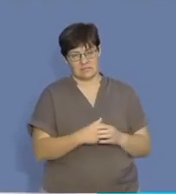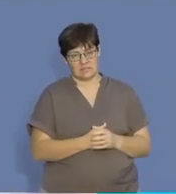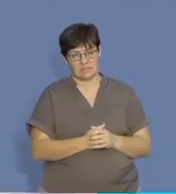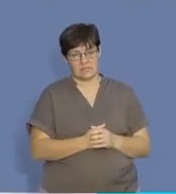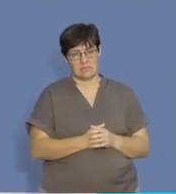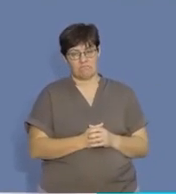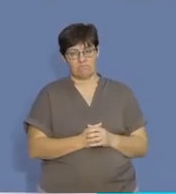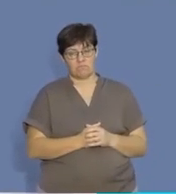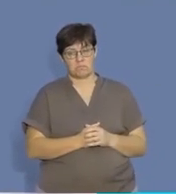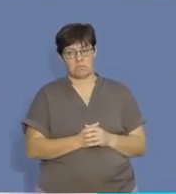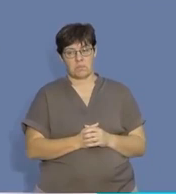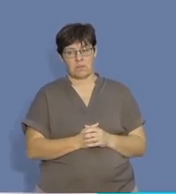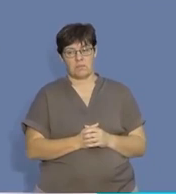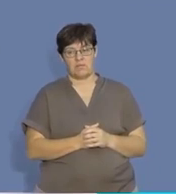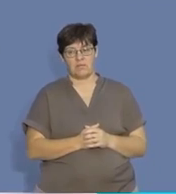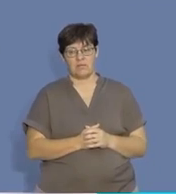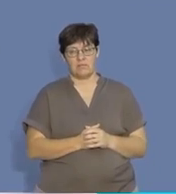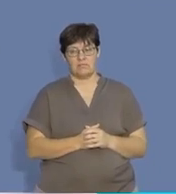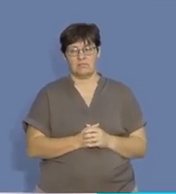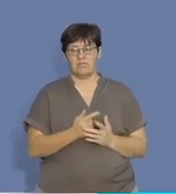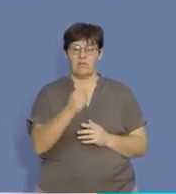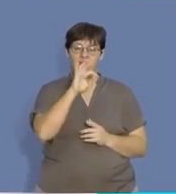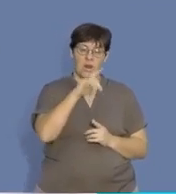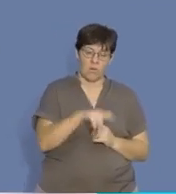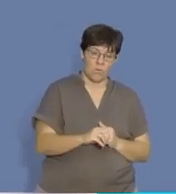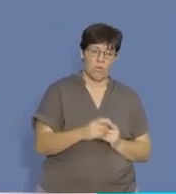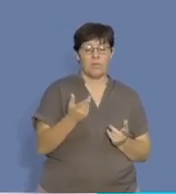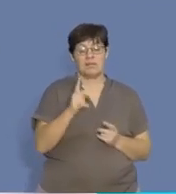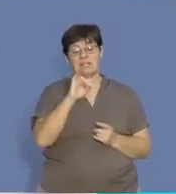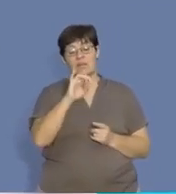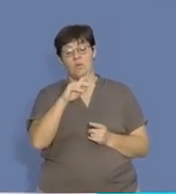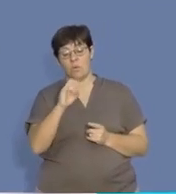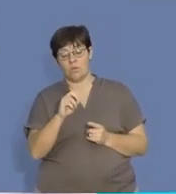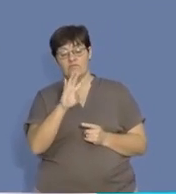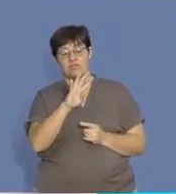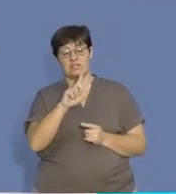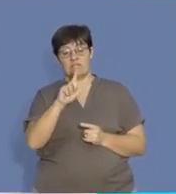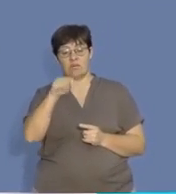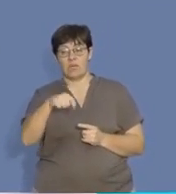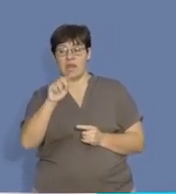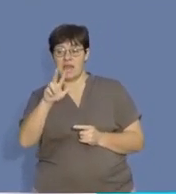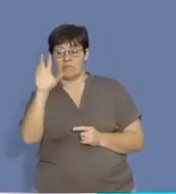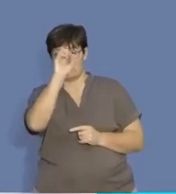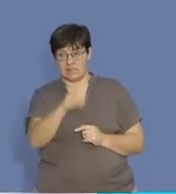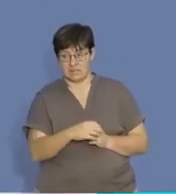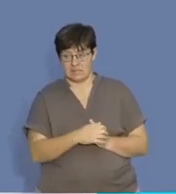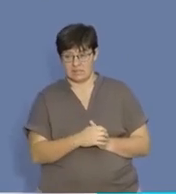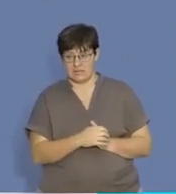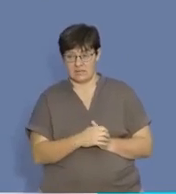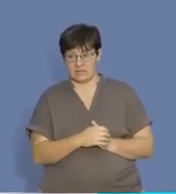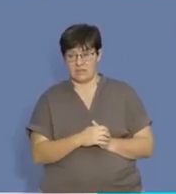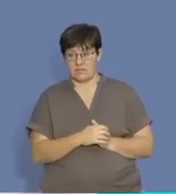the business is 33%, right? For Kylo, Tino, on the other hand, 47,8%.